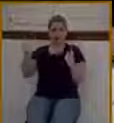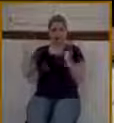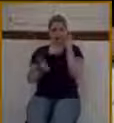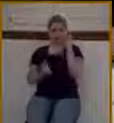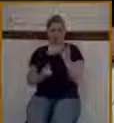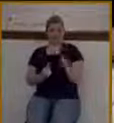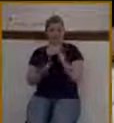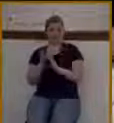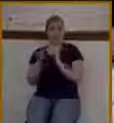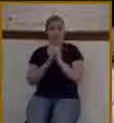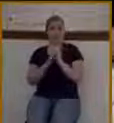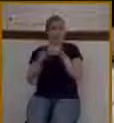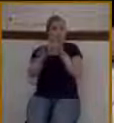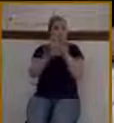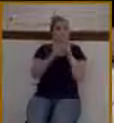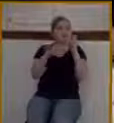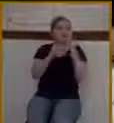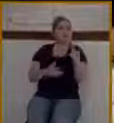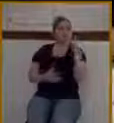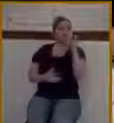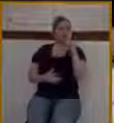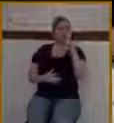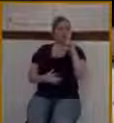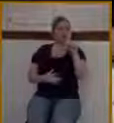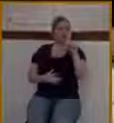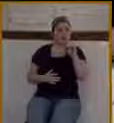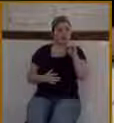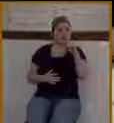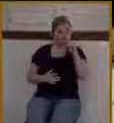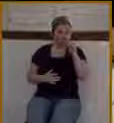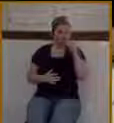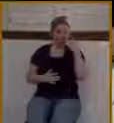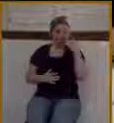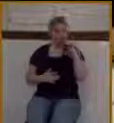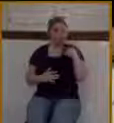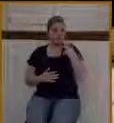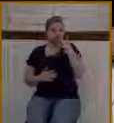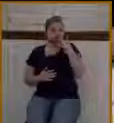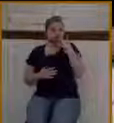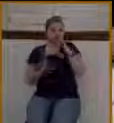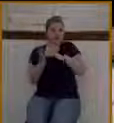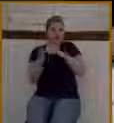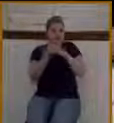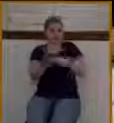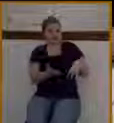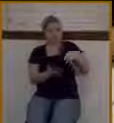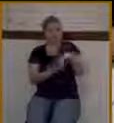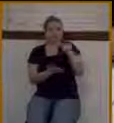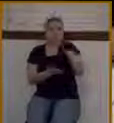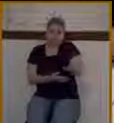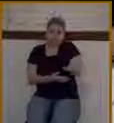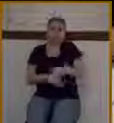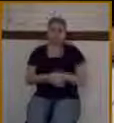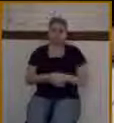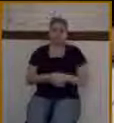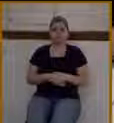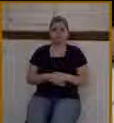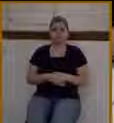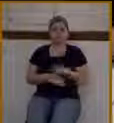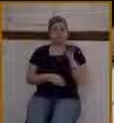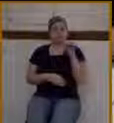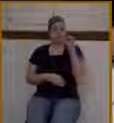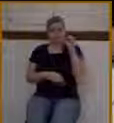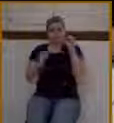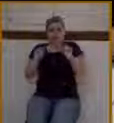see Lazarus, whom Jesus had resurrected from the dead. I mean, put yourself in their place. If you had an opportunity to see